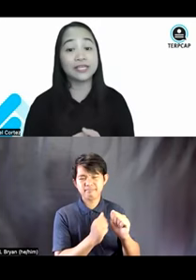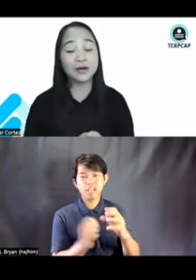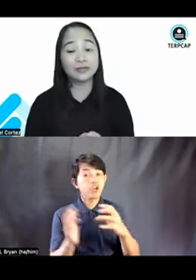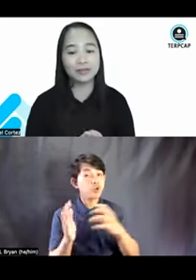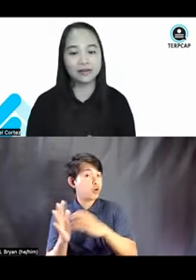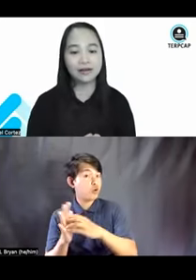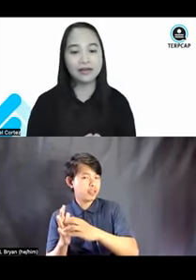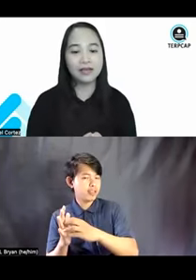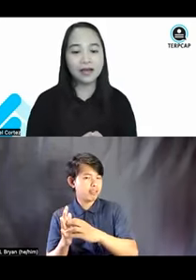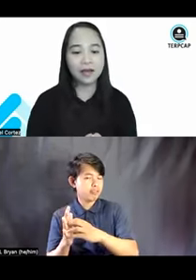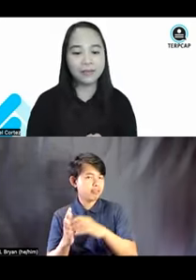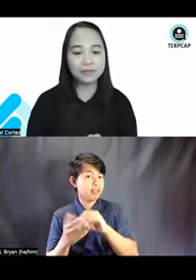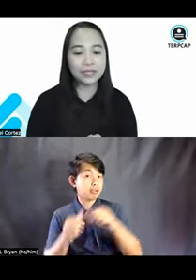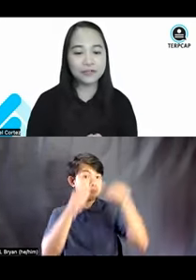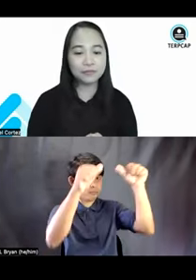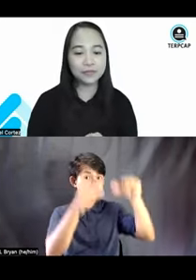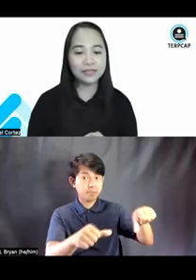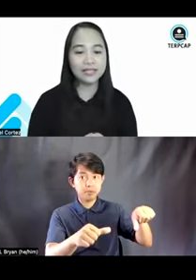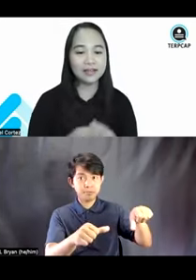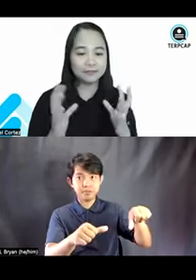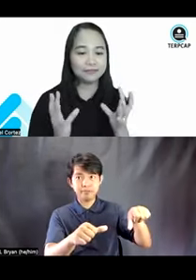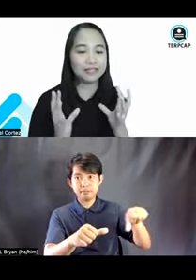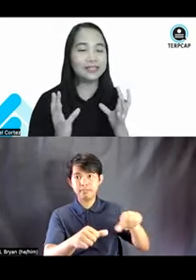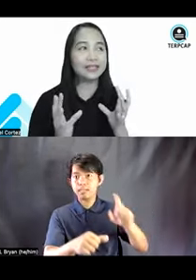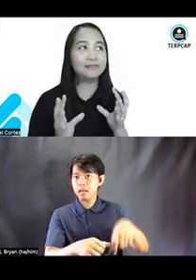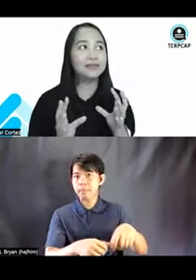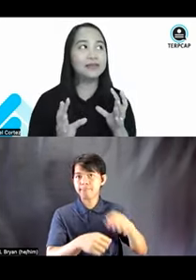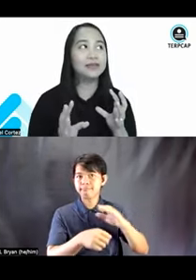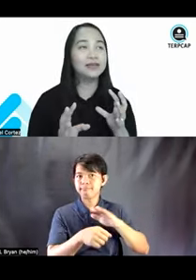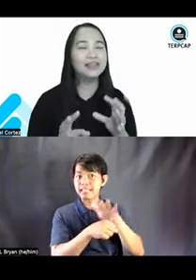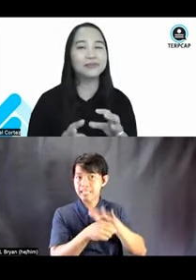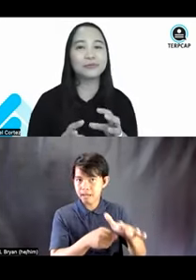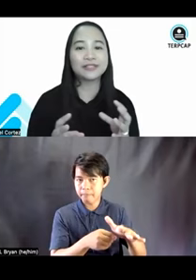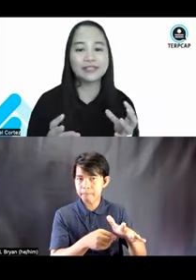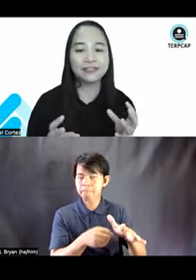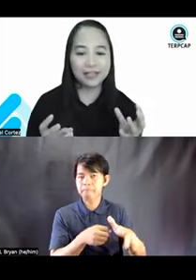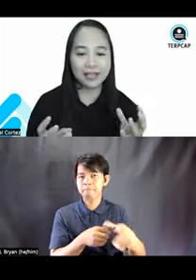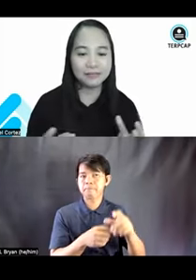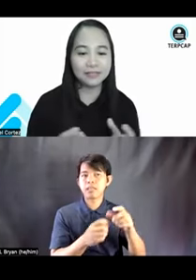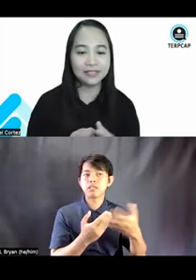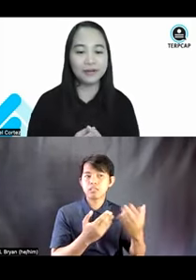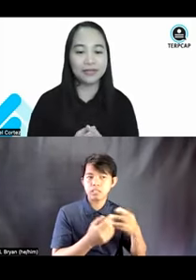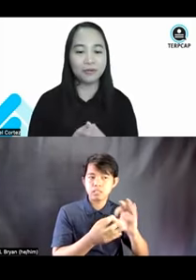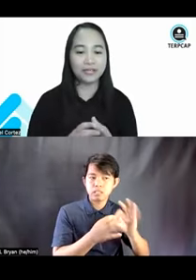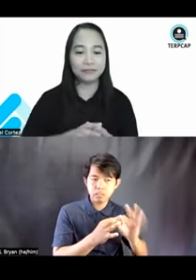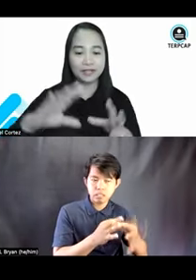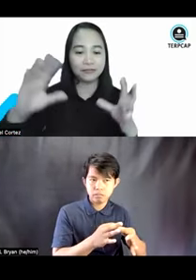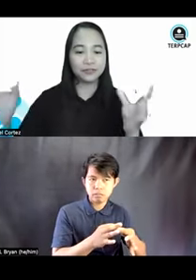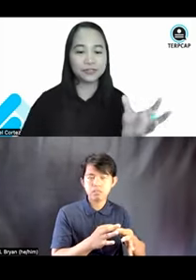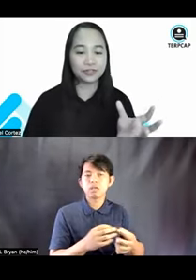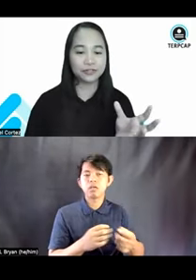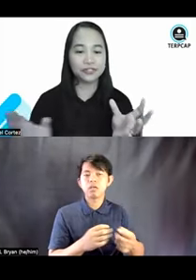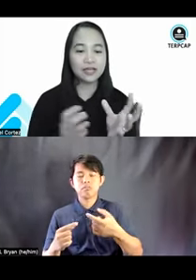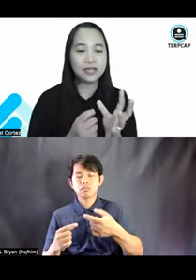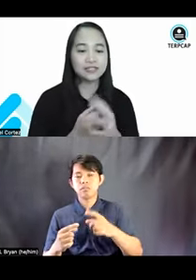that we're putting out there, it should be enough that it can be interpreted reliably by a wide variety